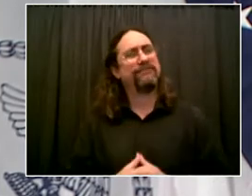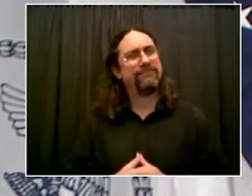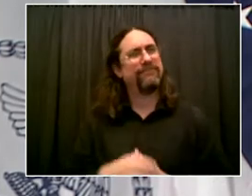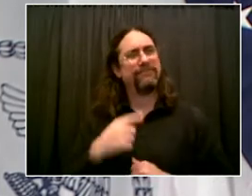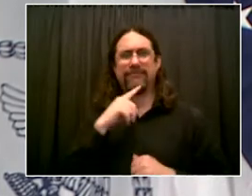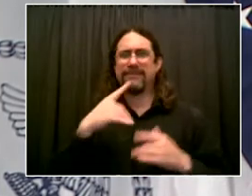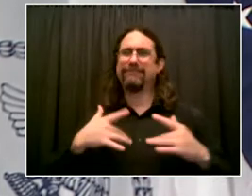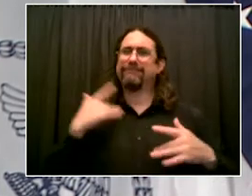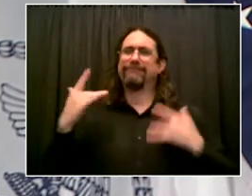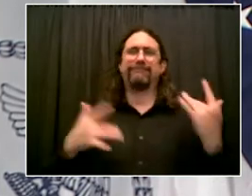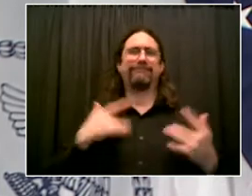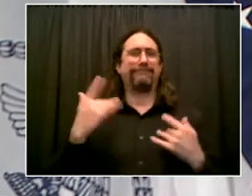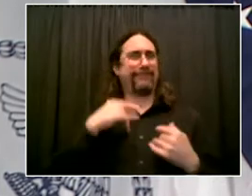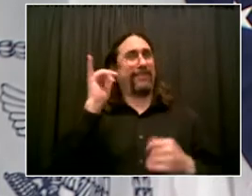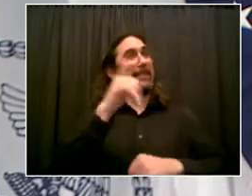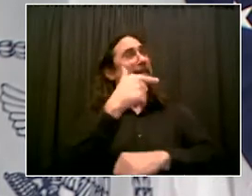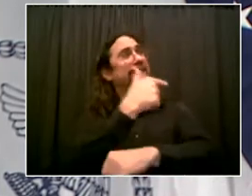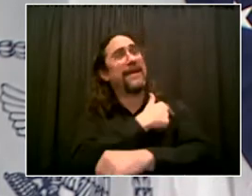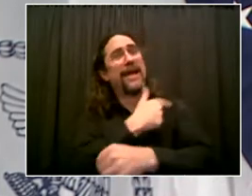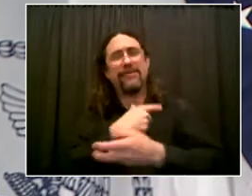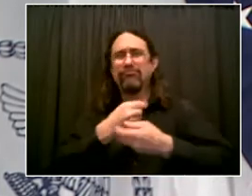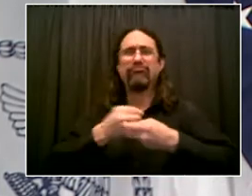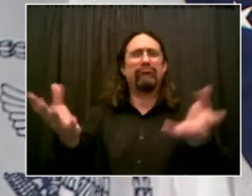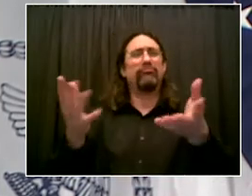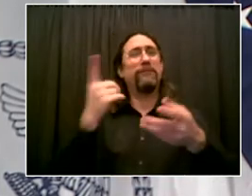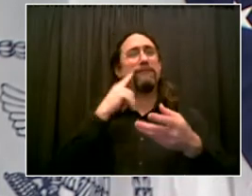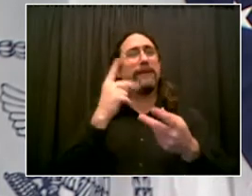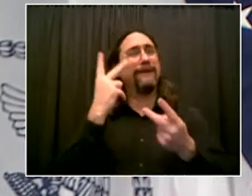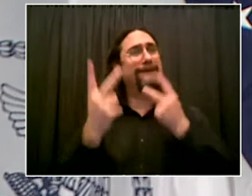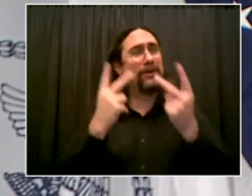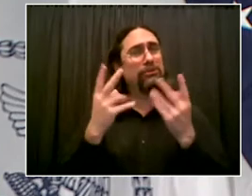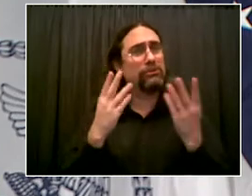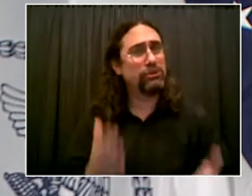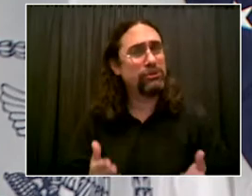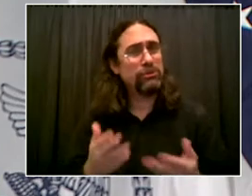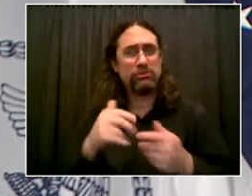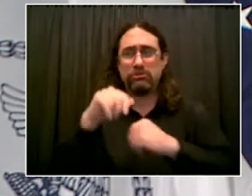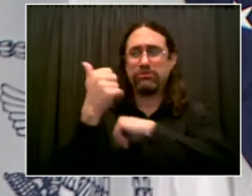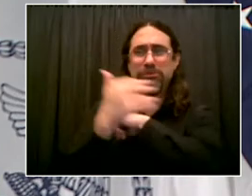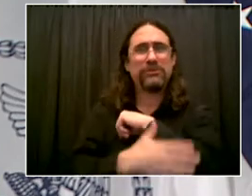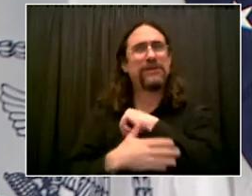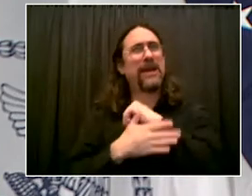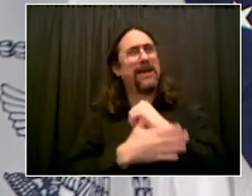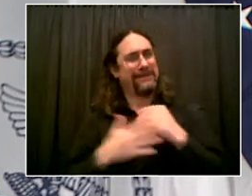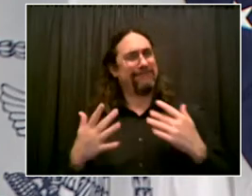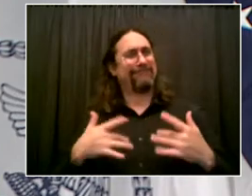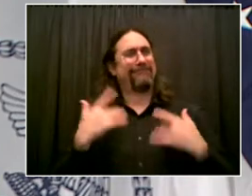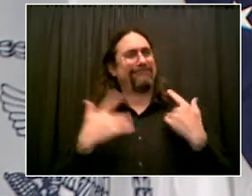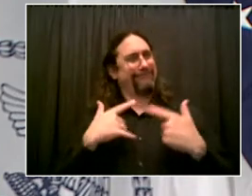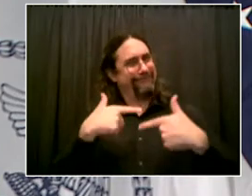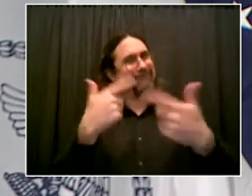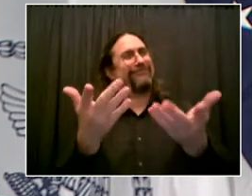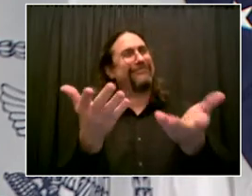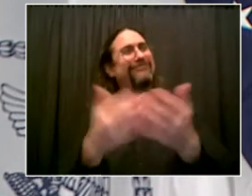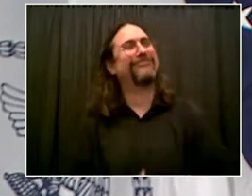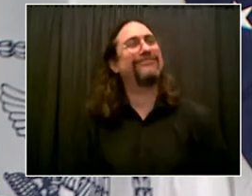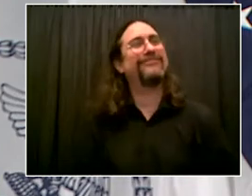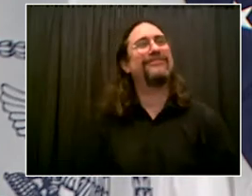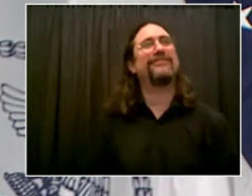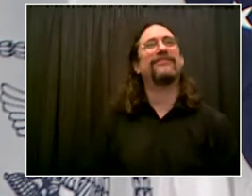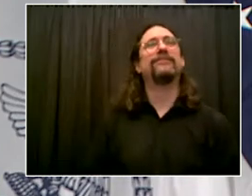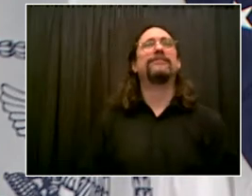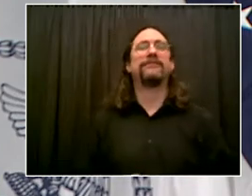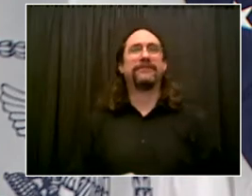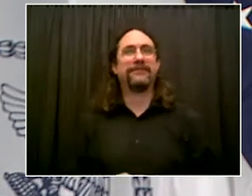And are you too afraid that people who lives in the city will not be happy since are the American taxpayers who are paying for the